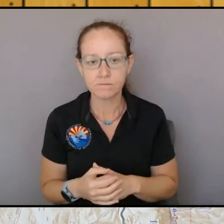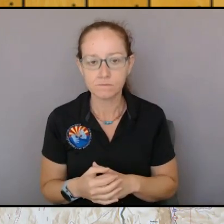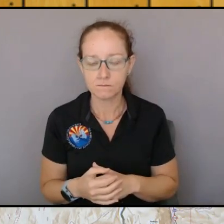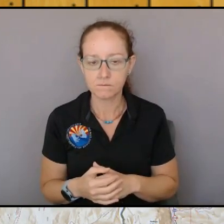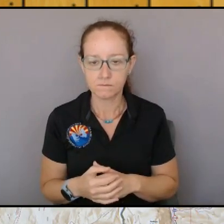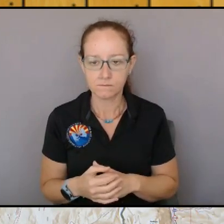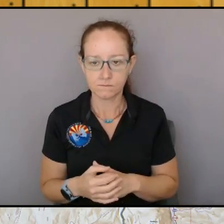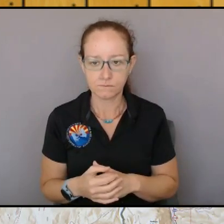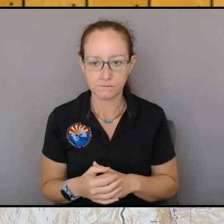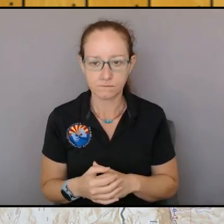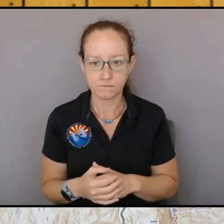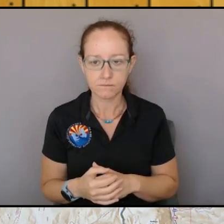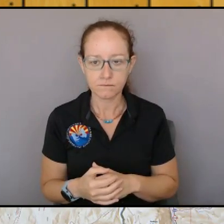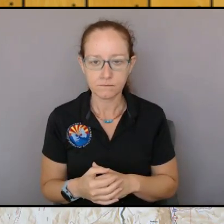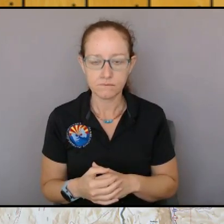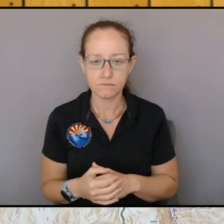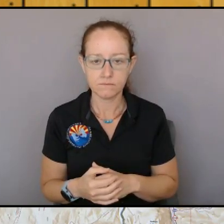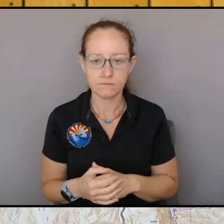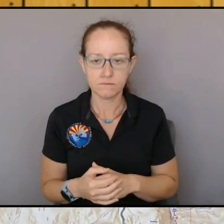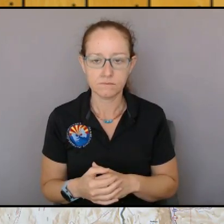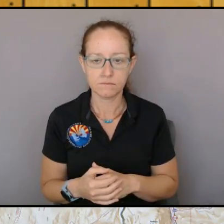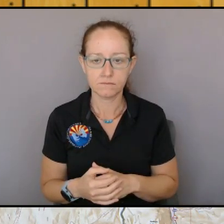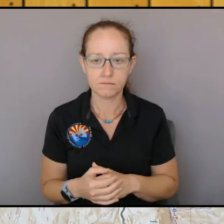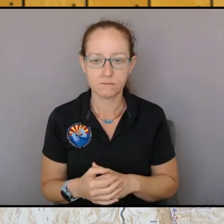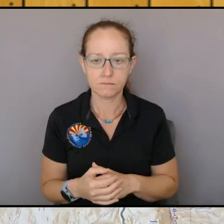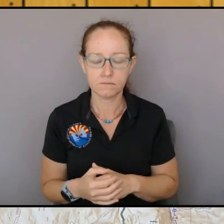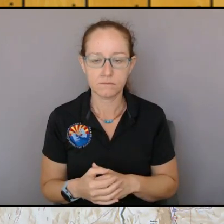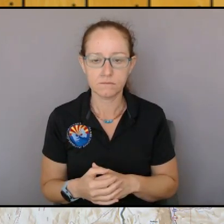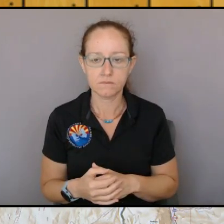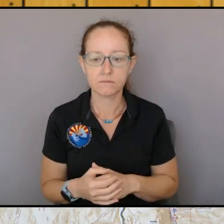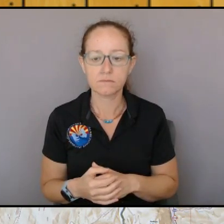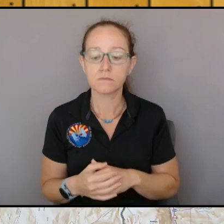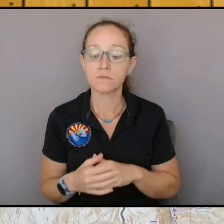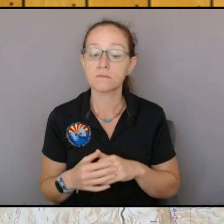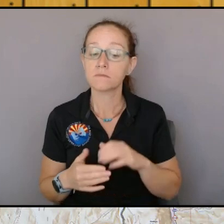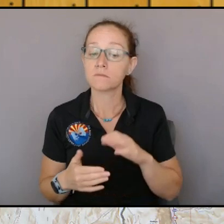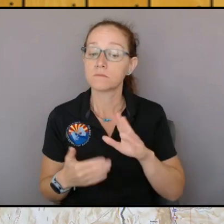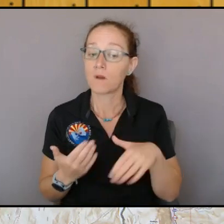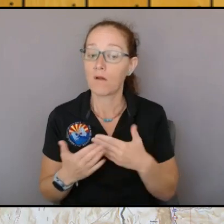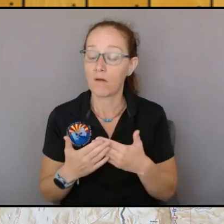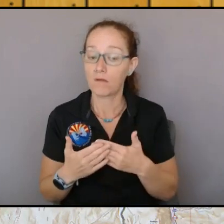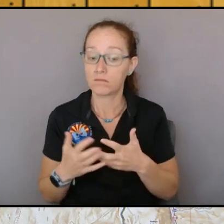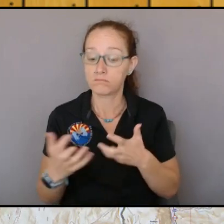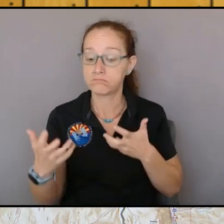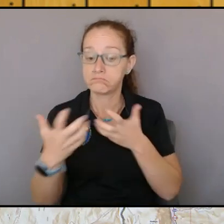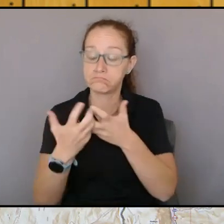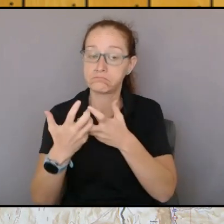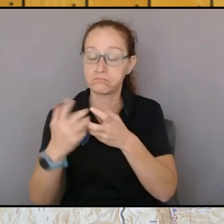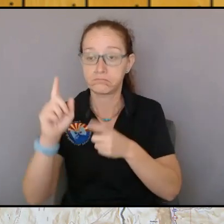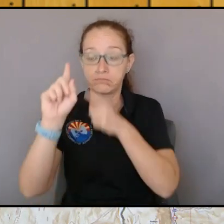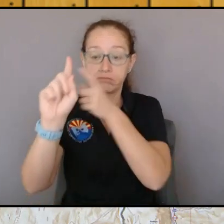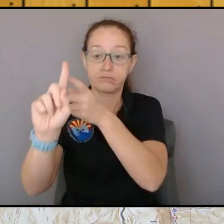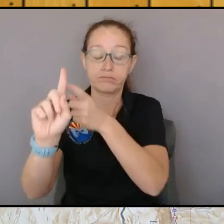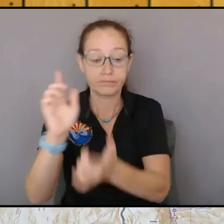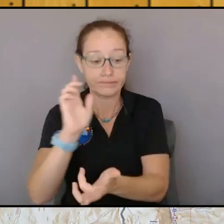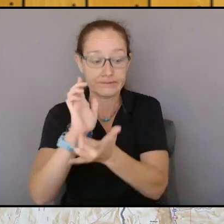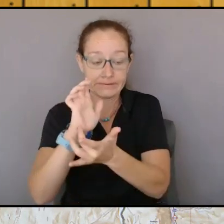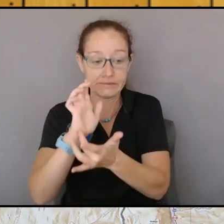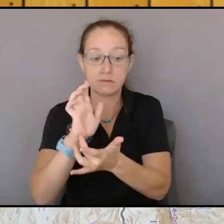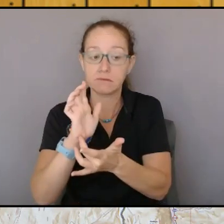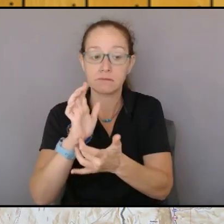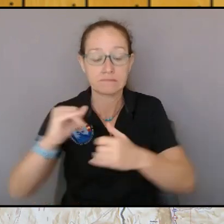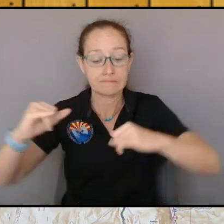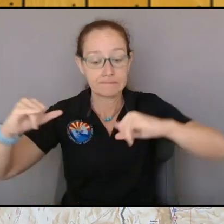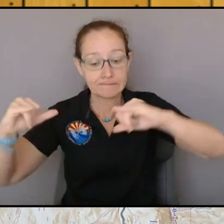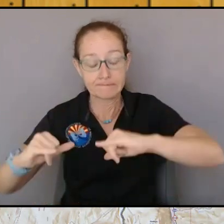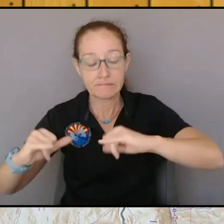is being done with the strategic intent of preventing the fire from getting any bigger keeping it south of